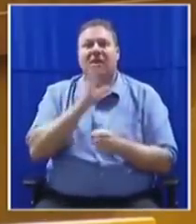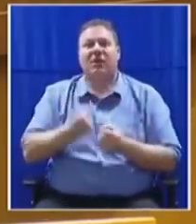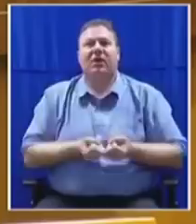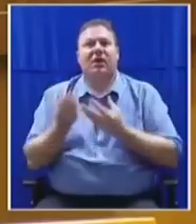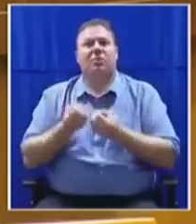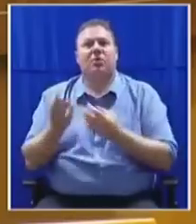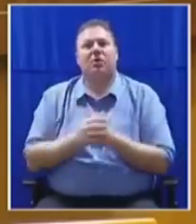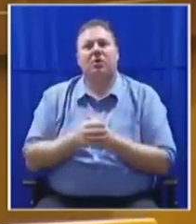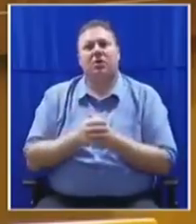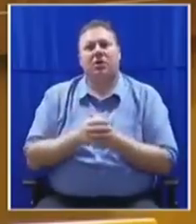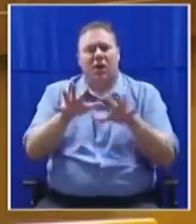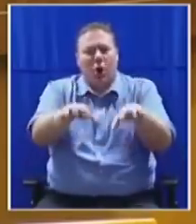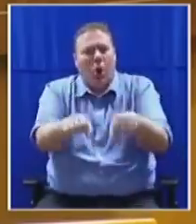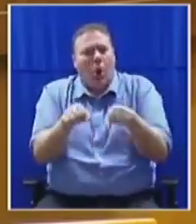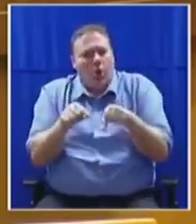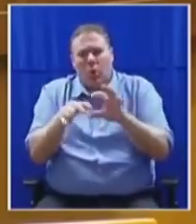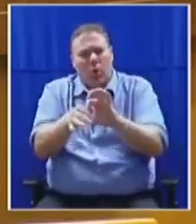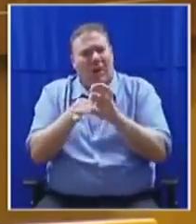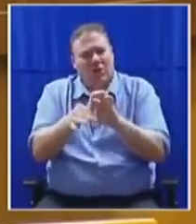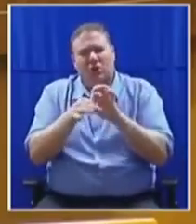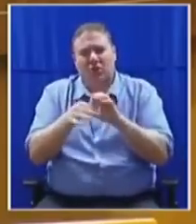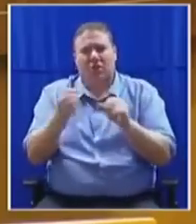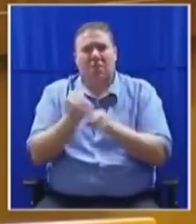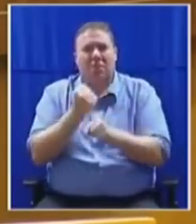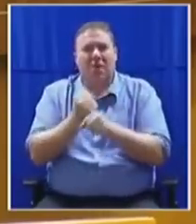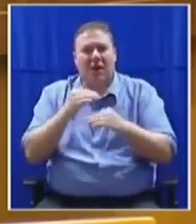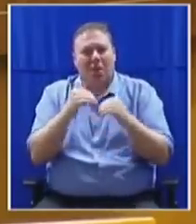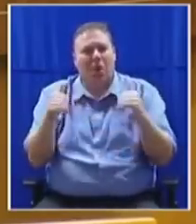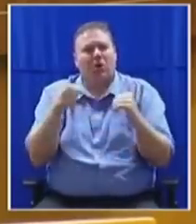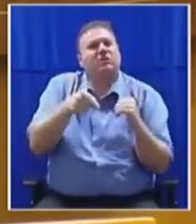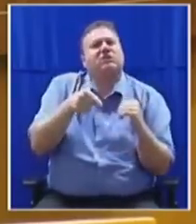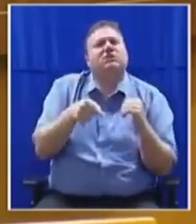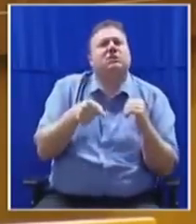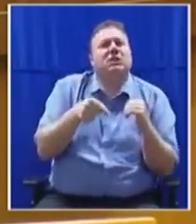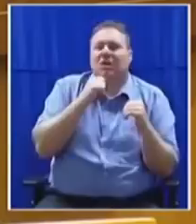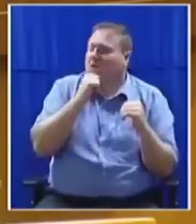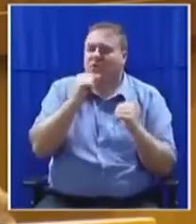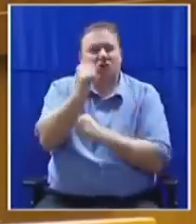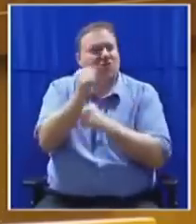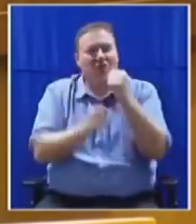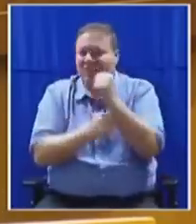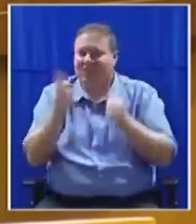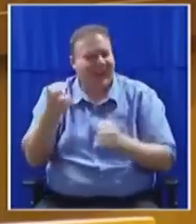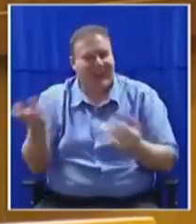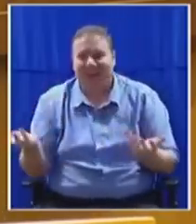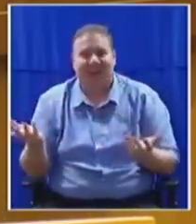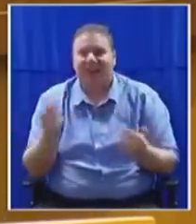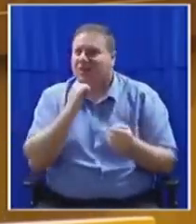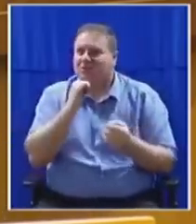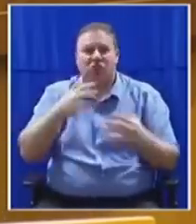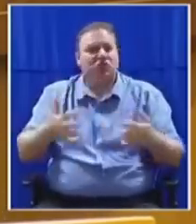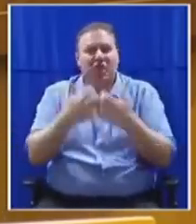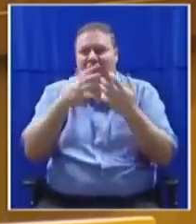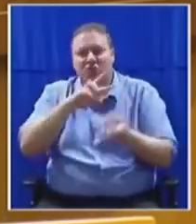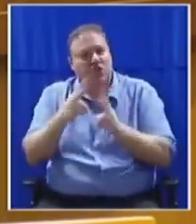So the colonial relationship that was created under apartheid is not being restructured. It's not being fundamentally challenged.